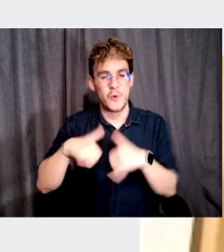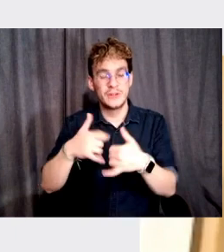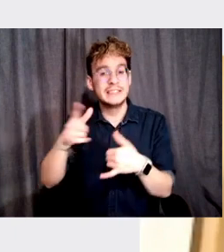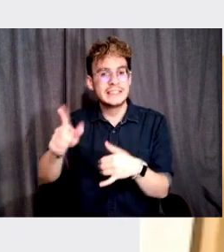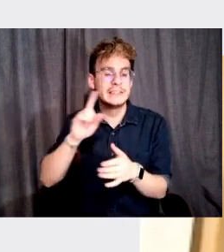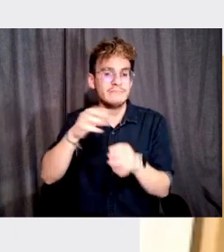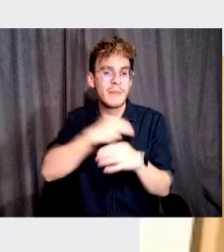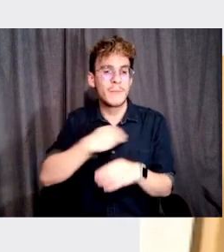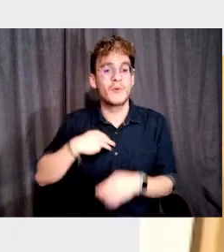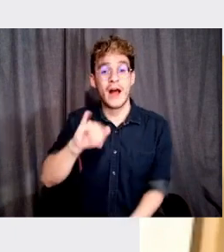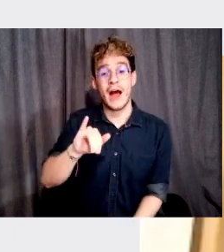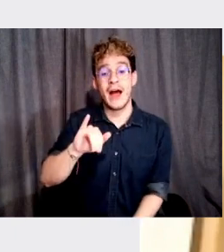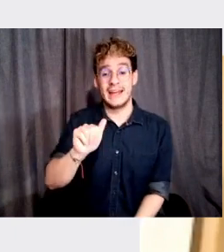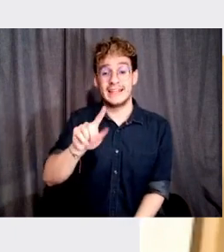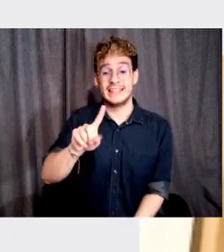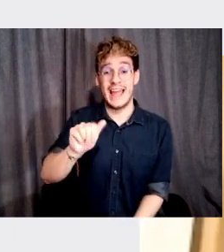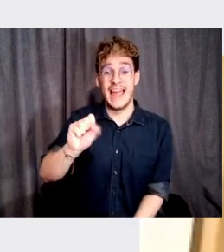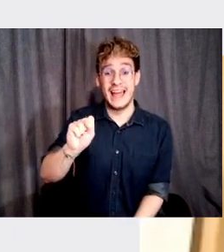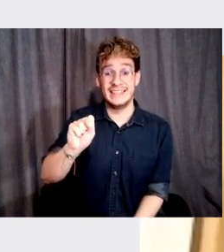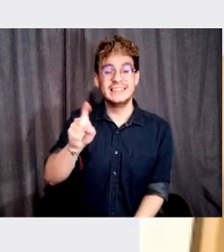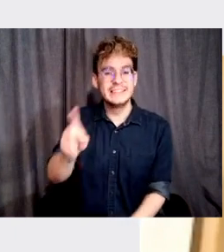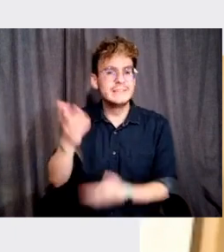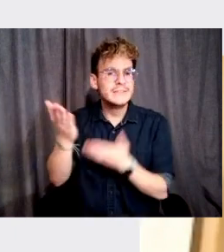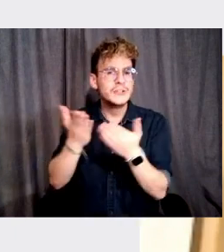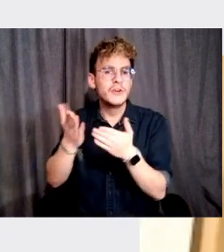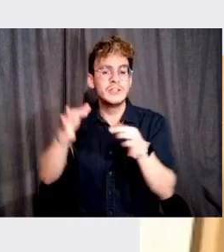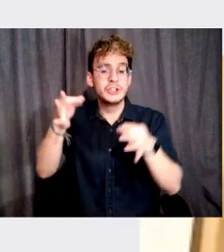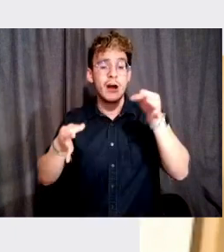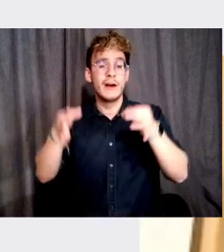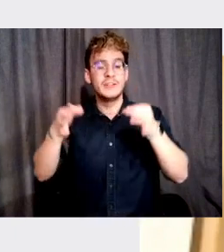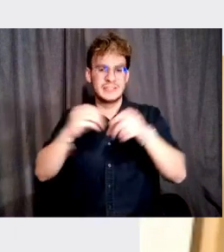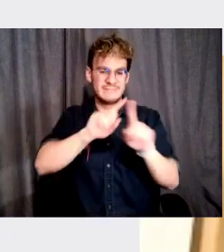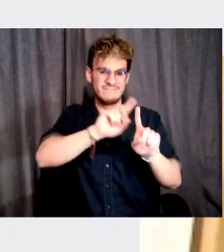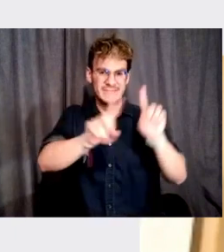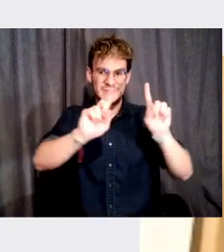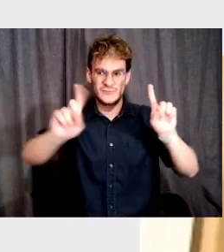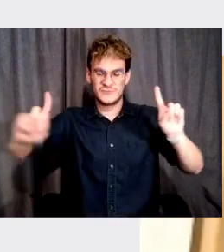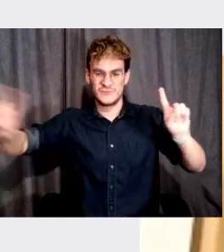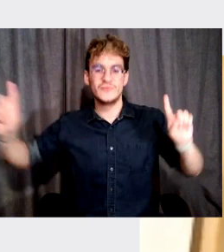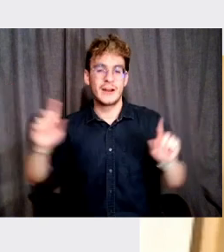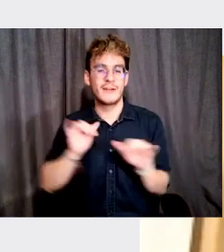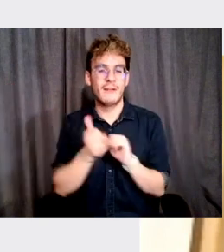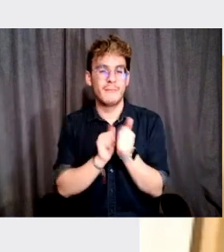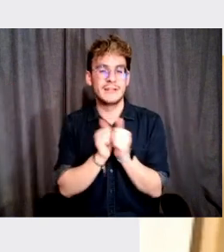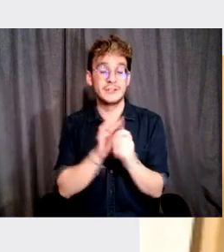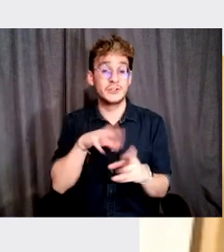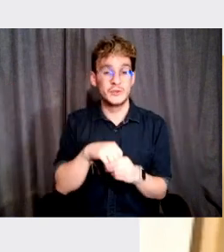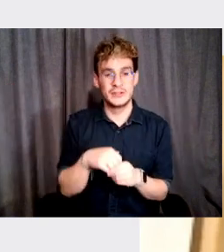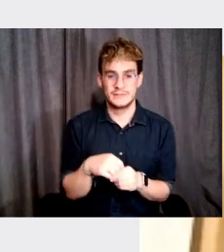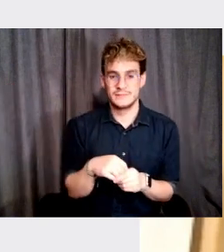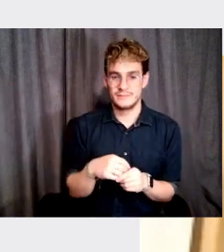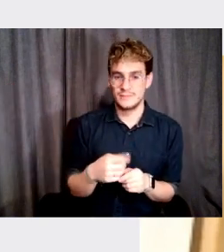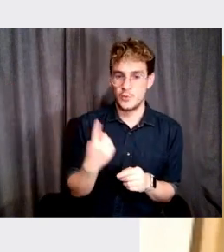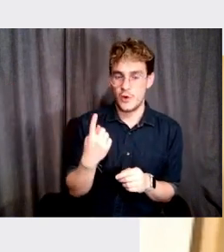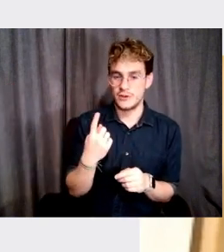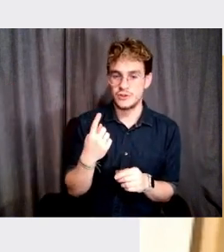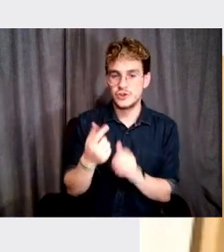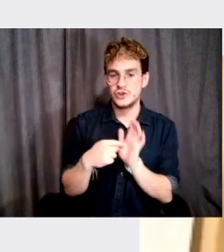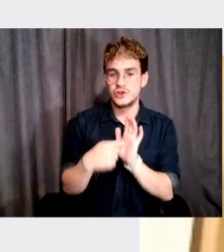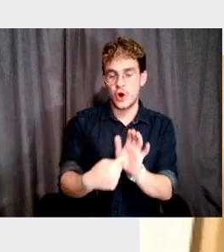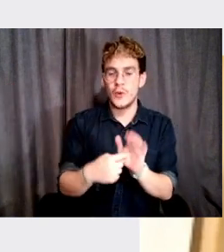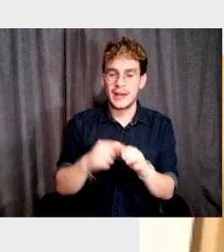IADAS and has served as a judge in several industry competitions including the One Show Interactive.